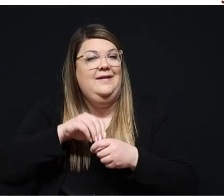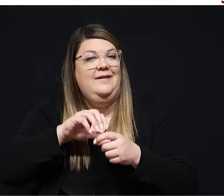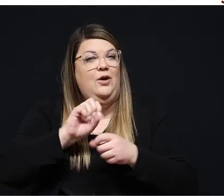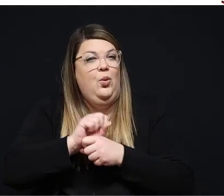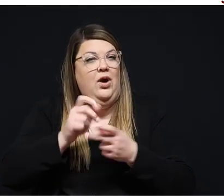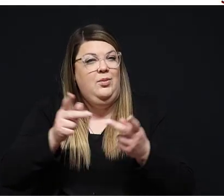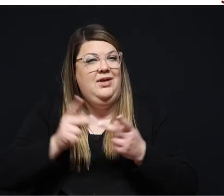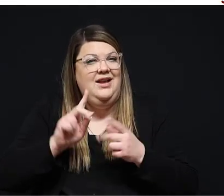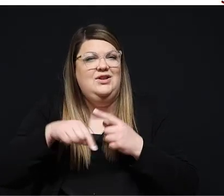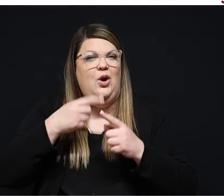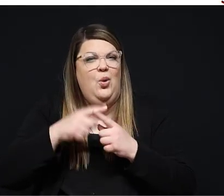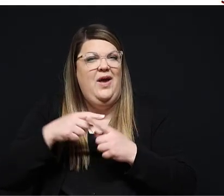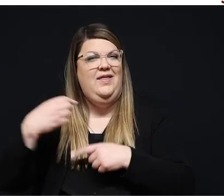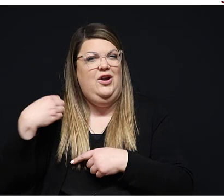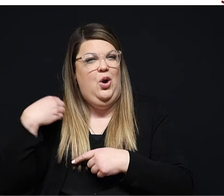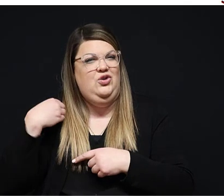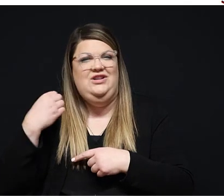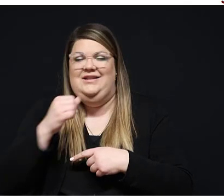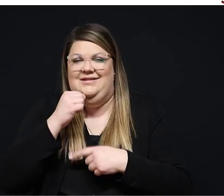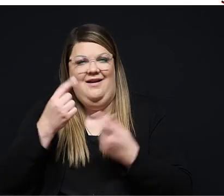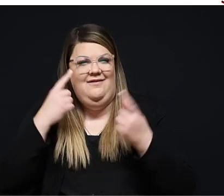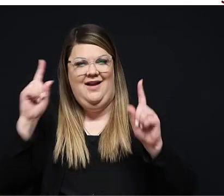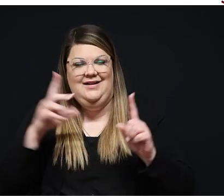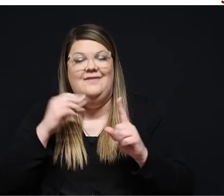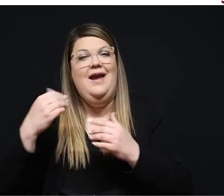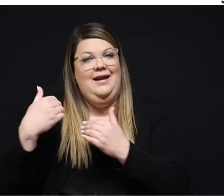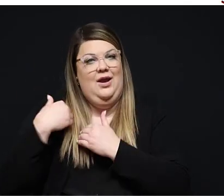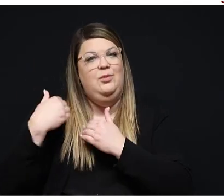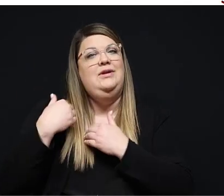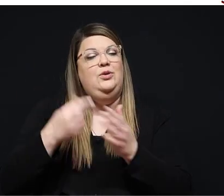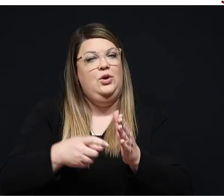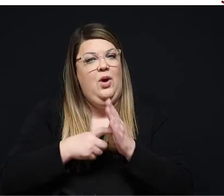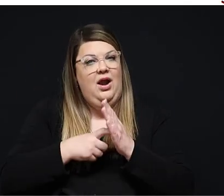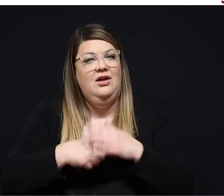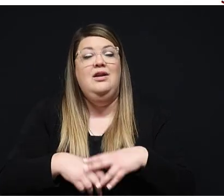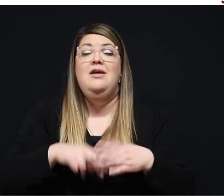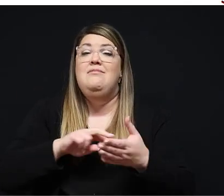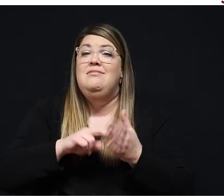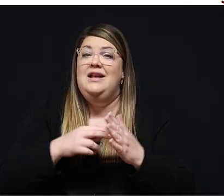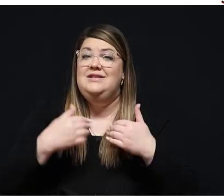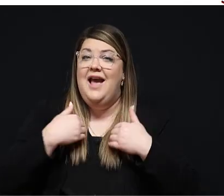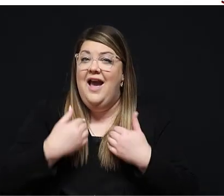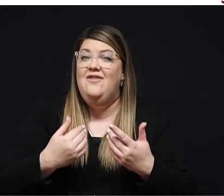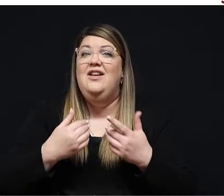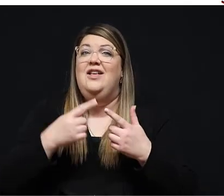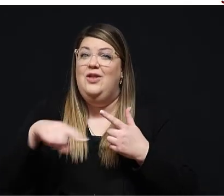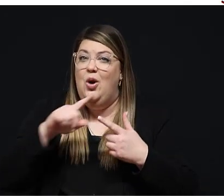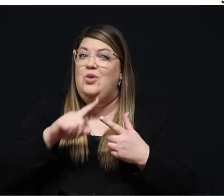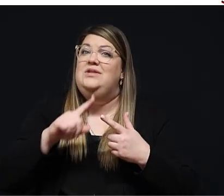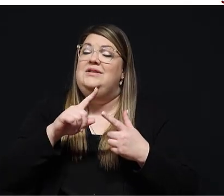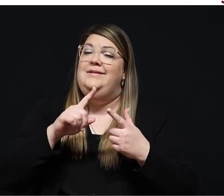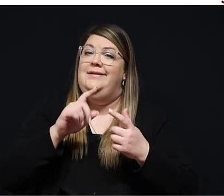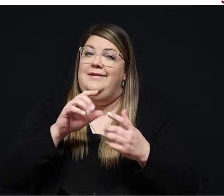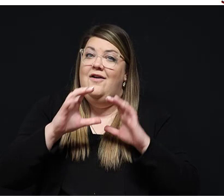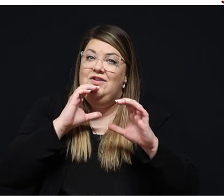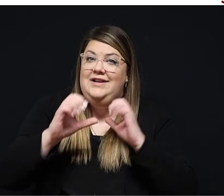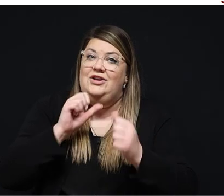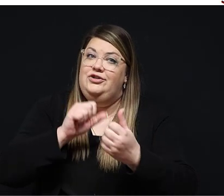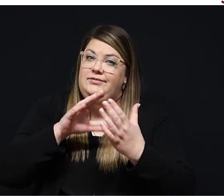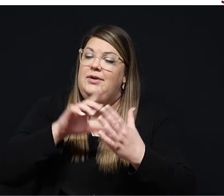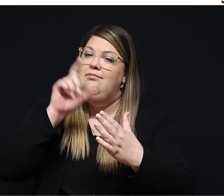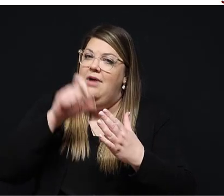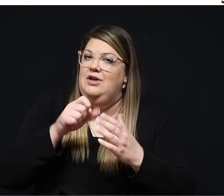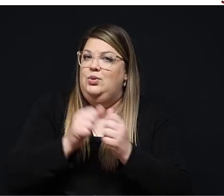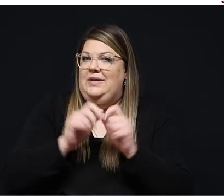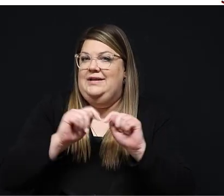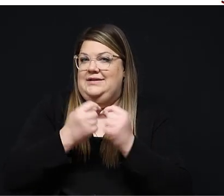becomes ineffective and accountability is required. This means having those unavoidable, difficult conversations with our team members.